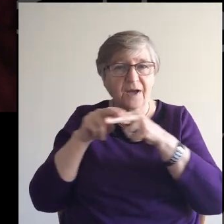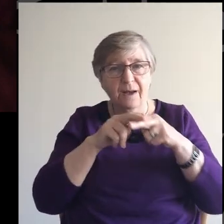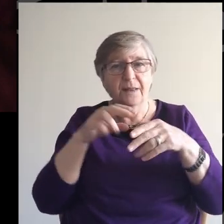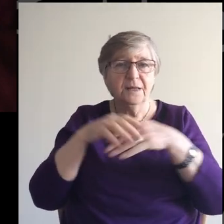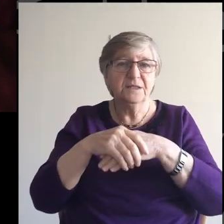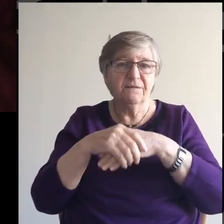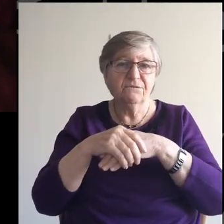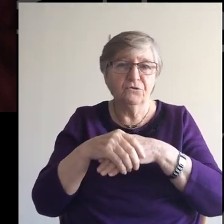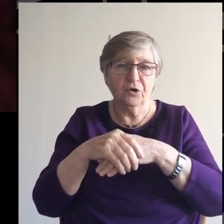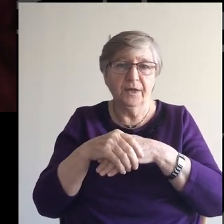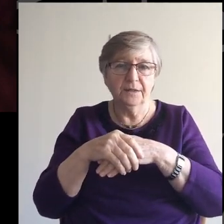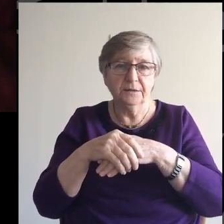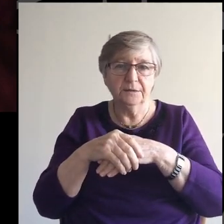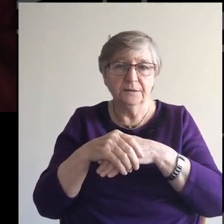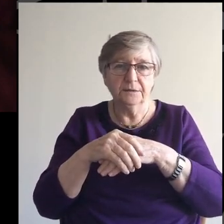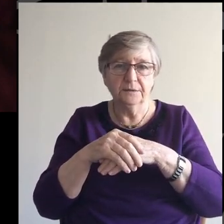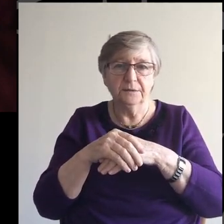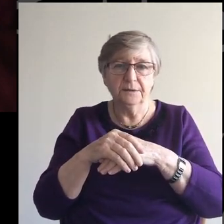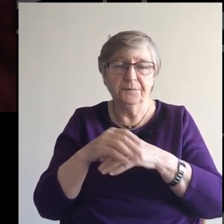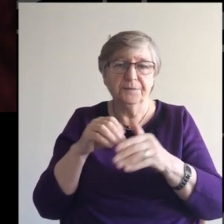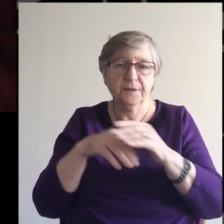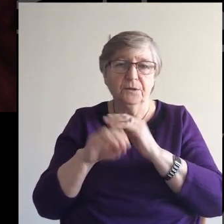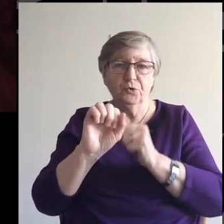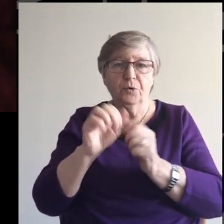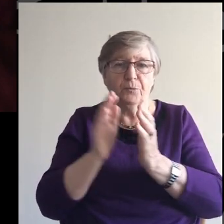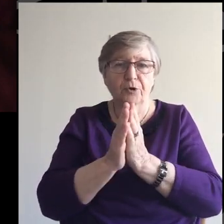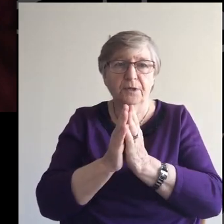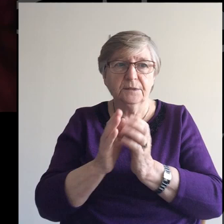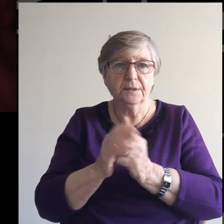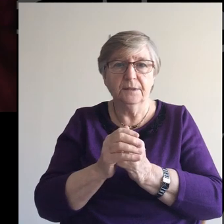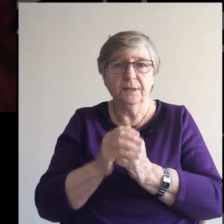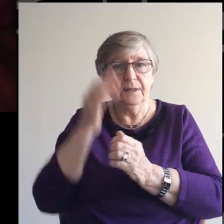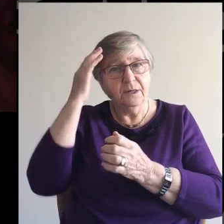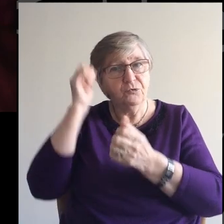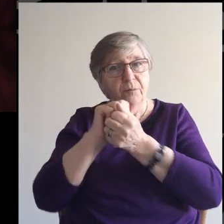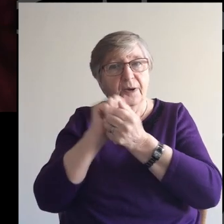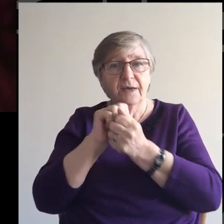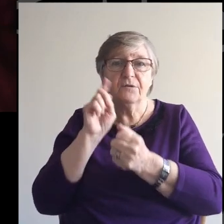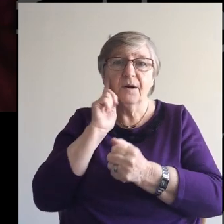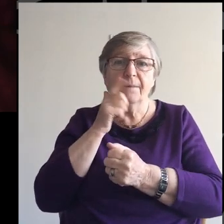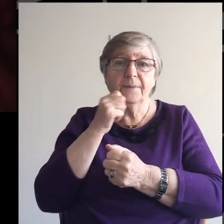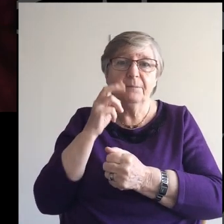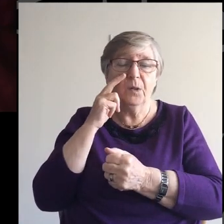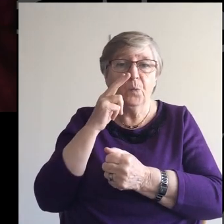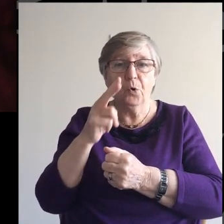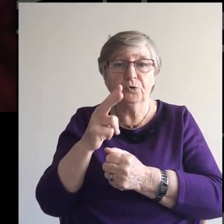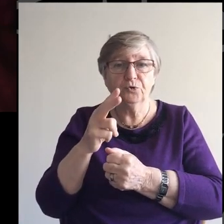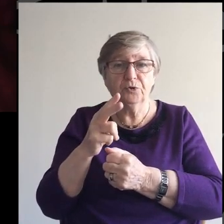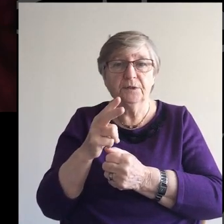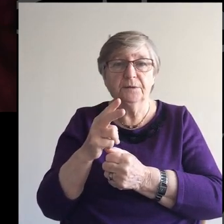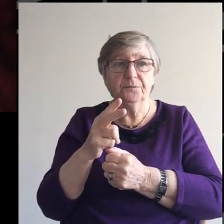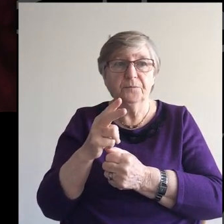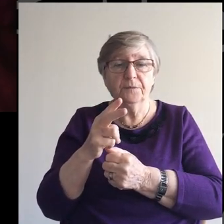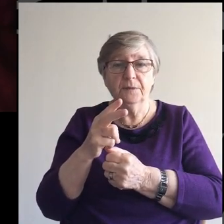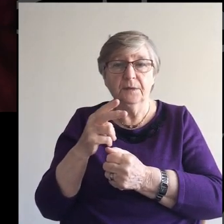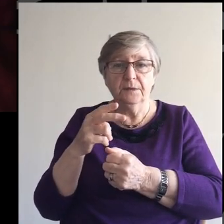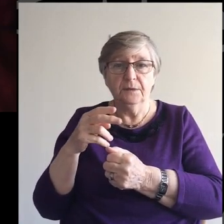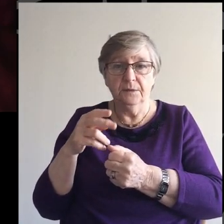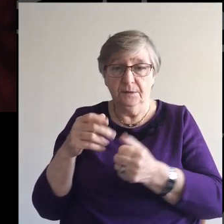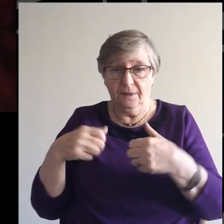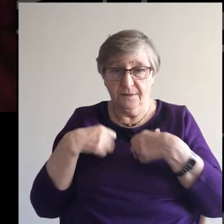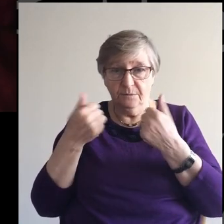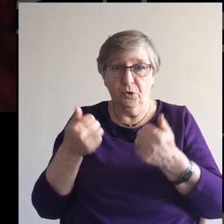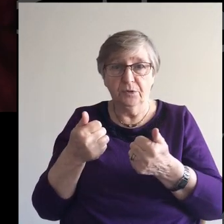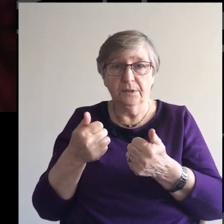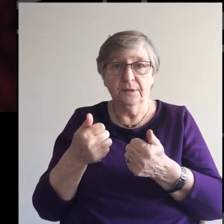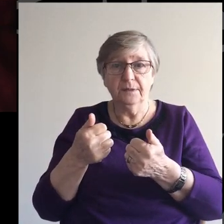into your Thoughts and prayers And a reminder For those of you Who are watching this Live As it